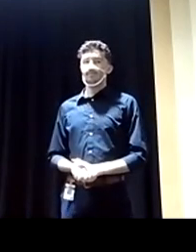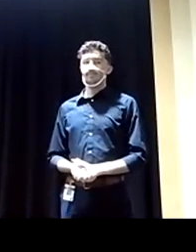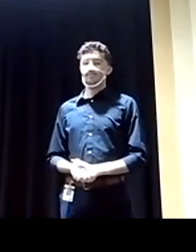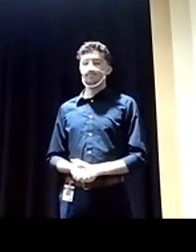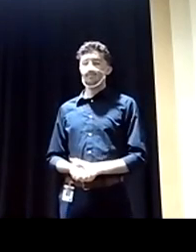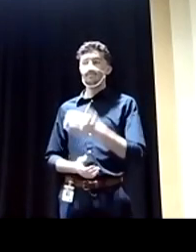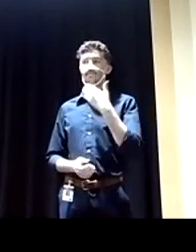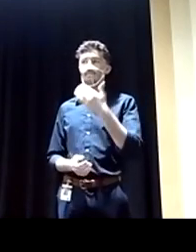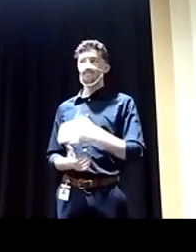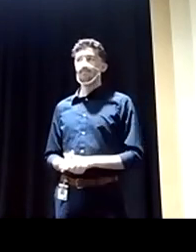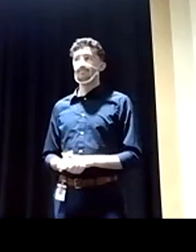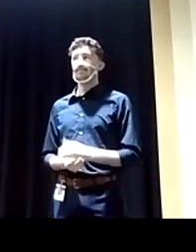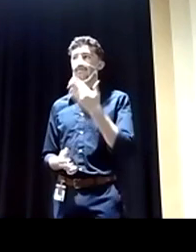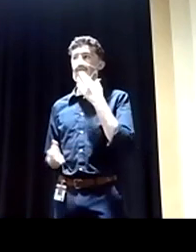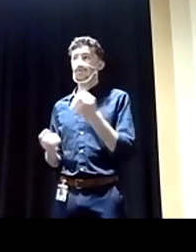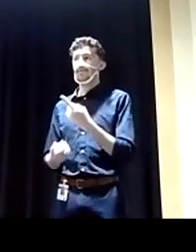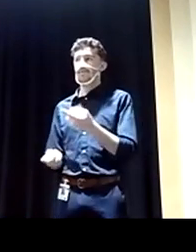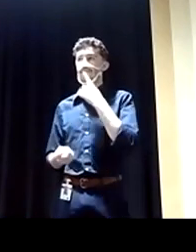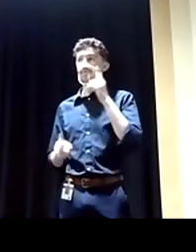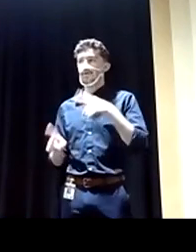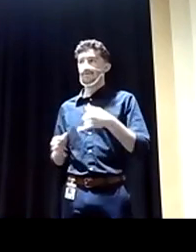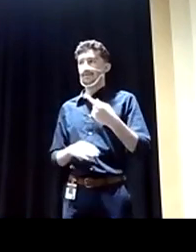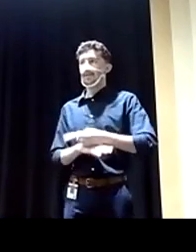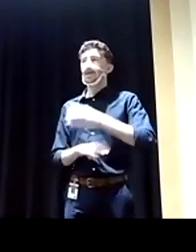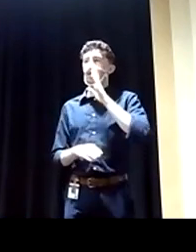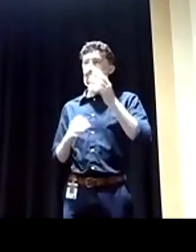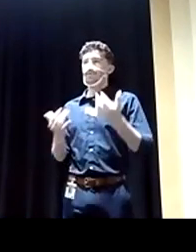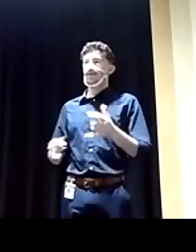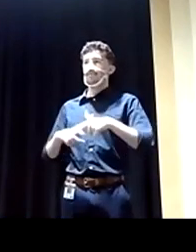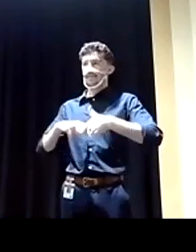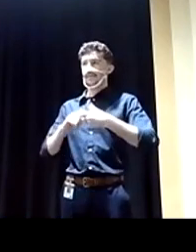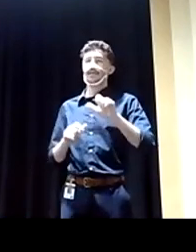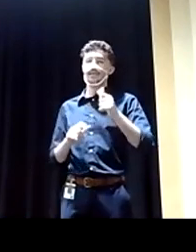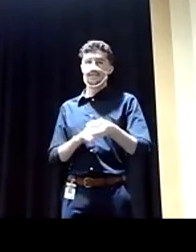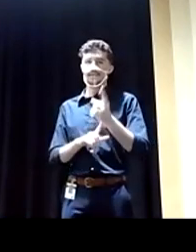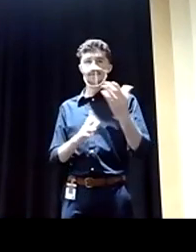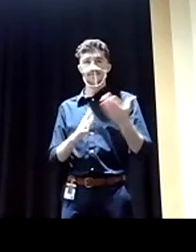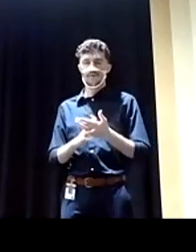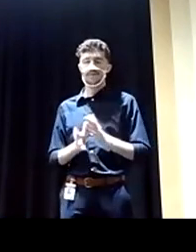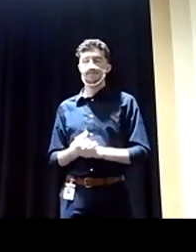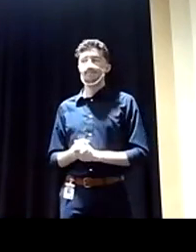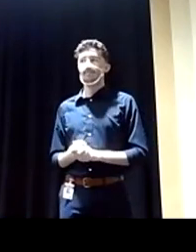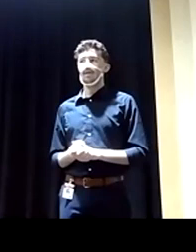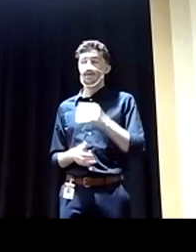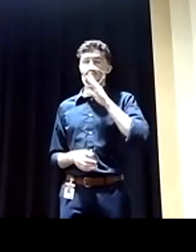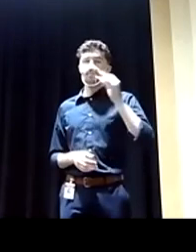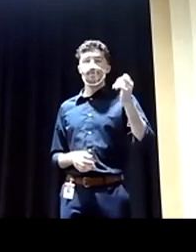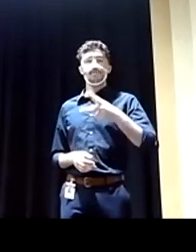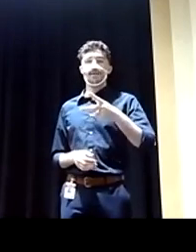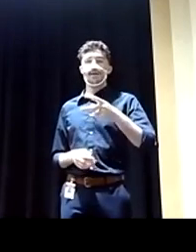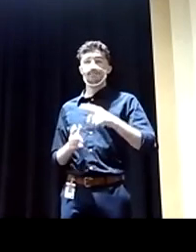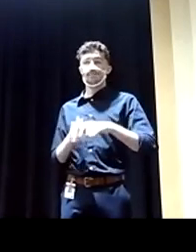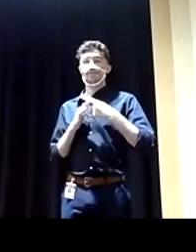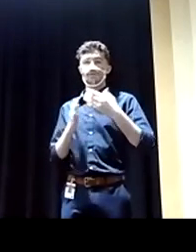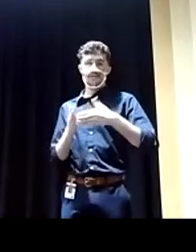Thank you, and thank you everyone for tuning in. We will be taking a short 10-minute break, and we'll be back to resume